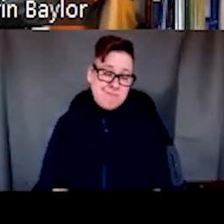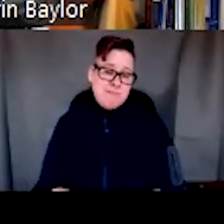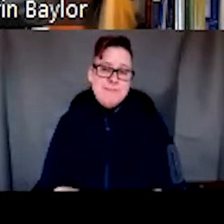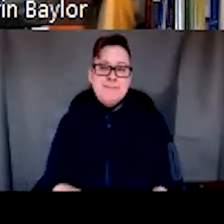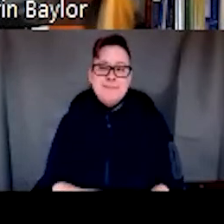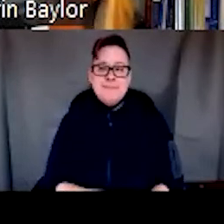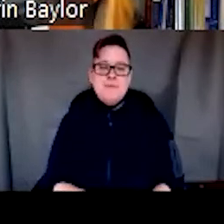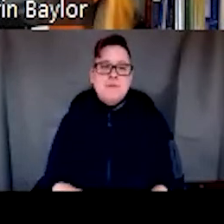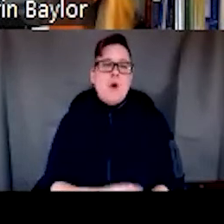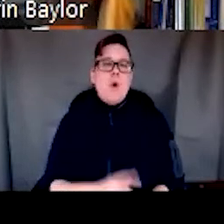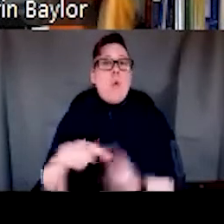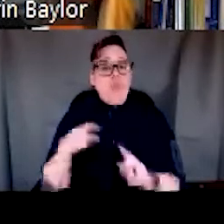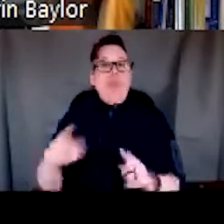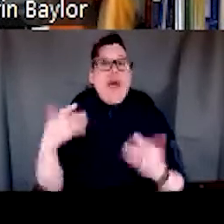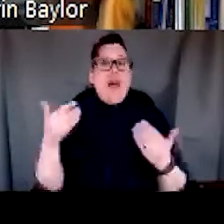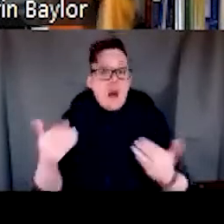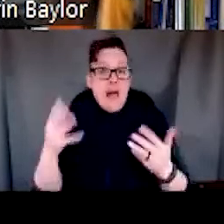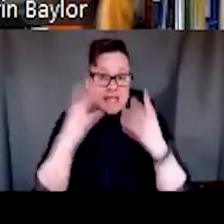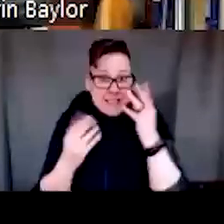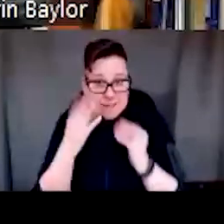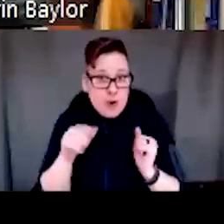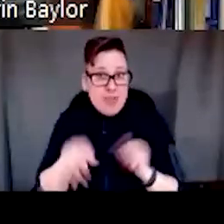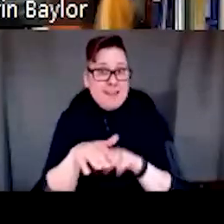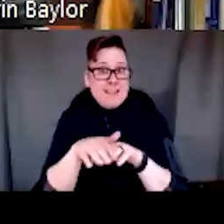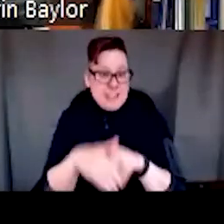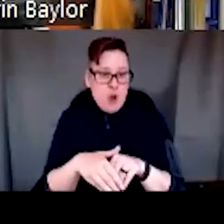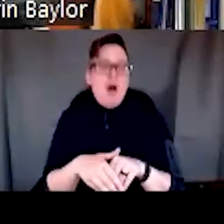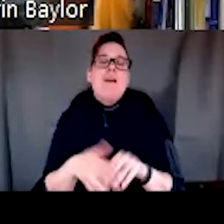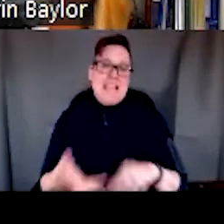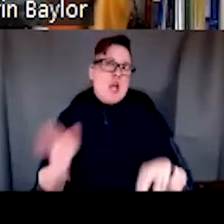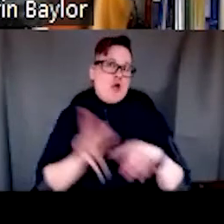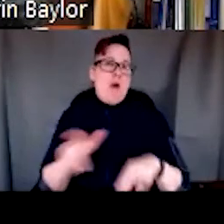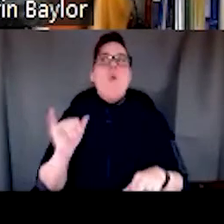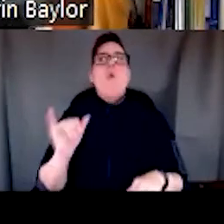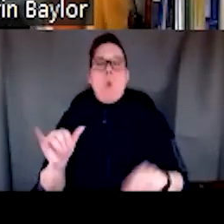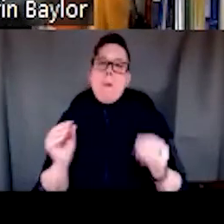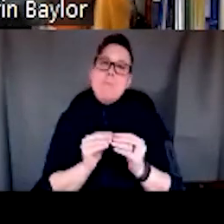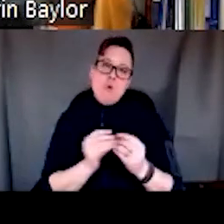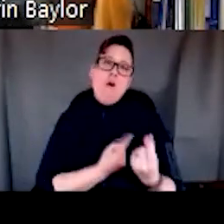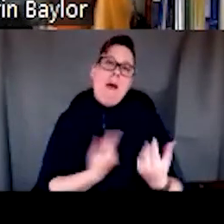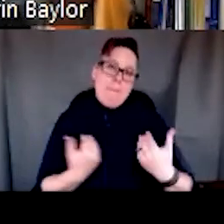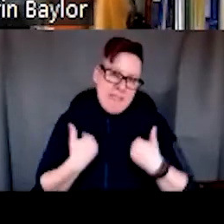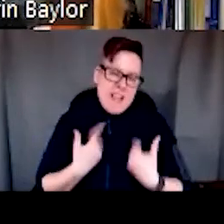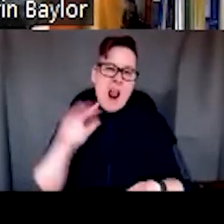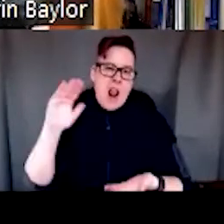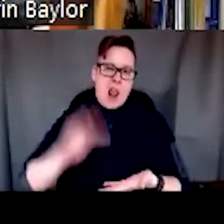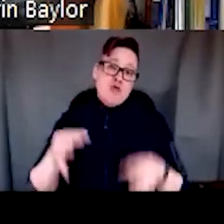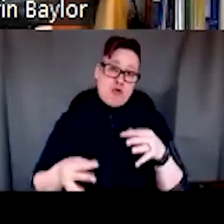I, I think experiencing this increased students having a lot more empathy and a lot less judgment.